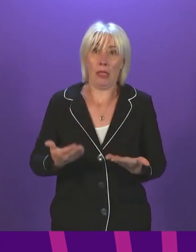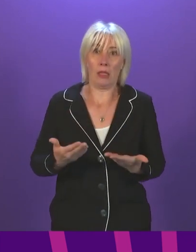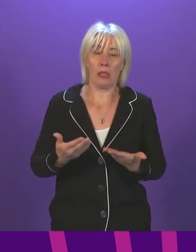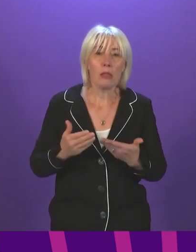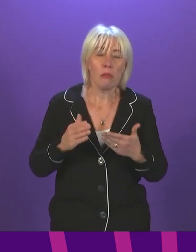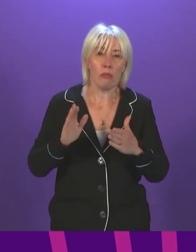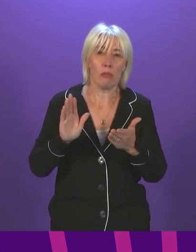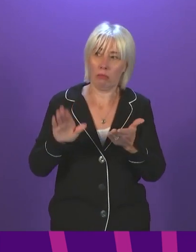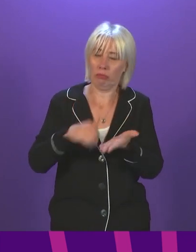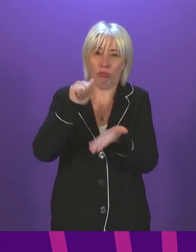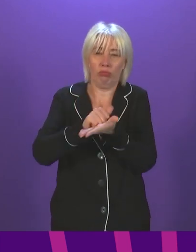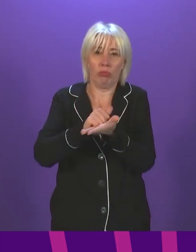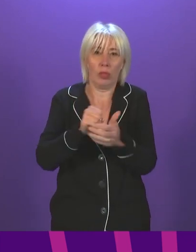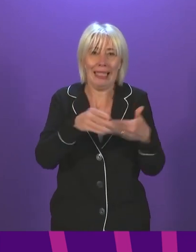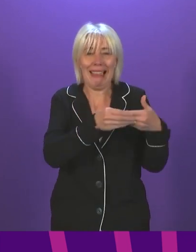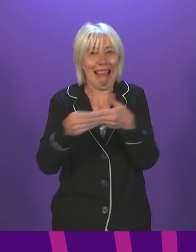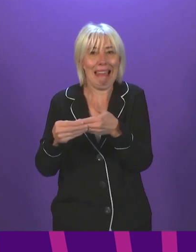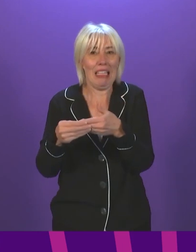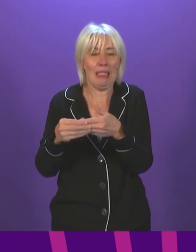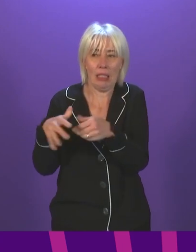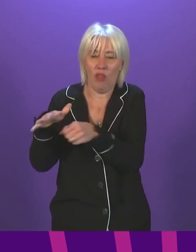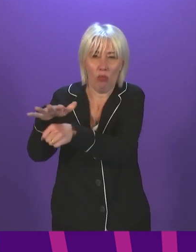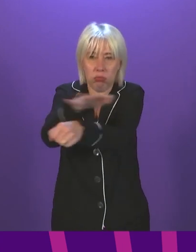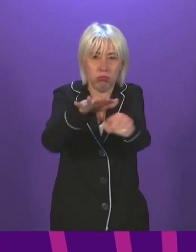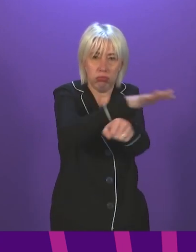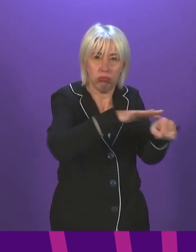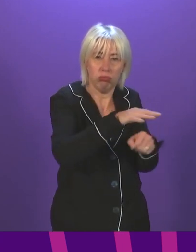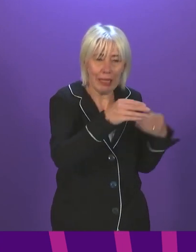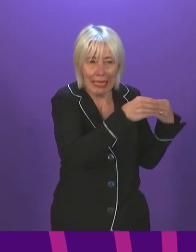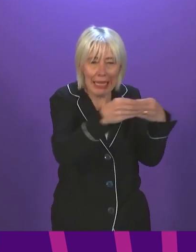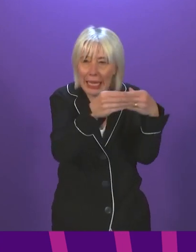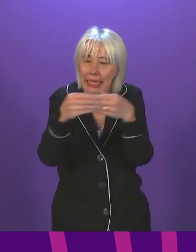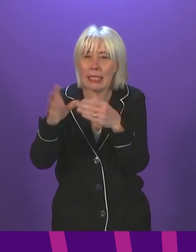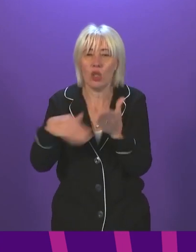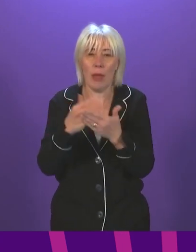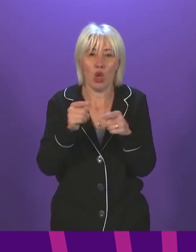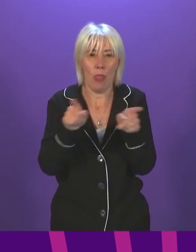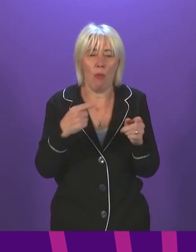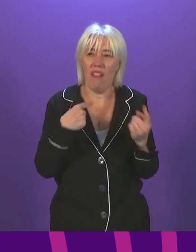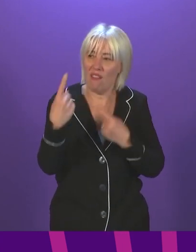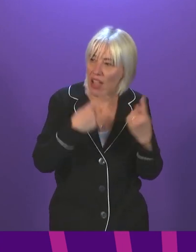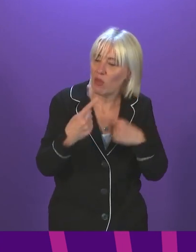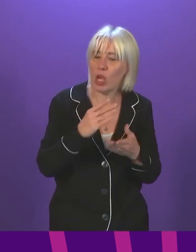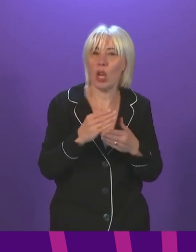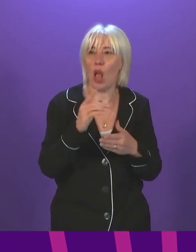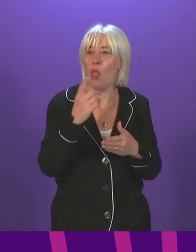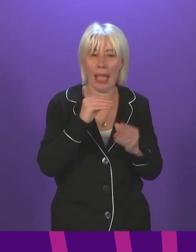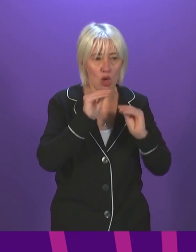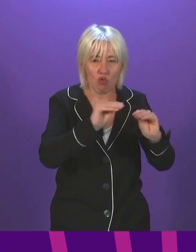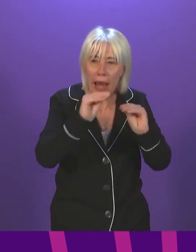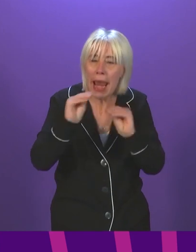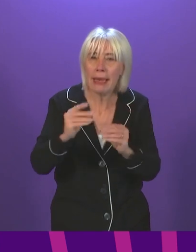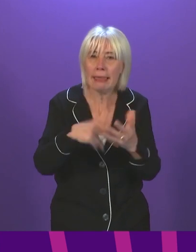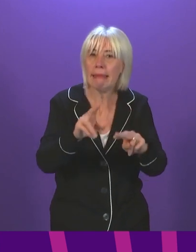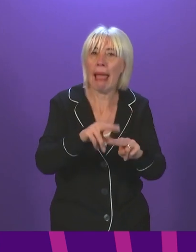provide appropriate guidance, sector-specific guidance, that will allow businesses to provide information and appropriate training to staff.